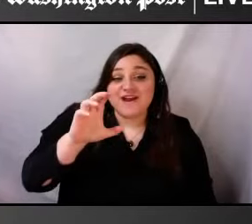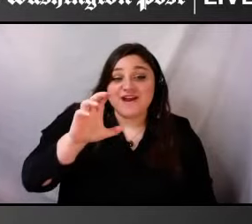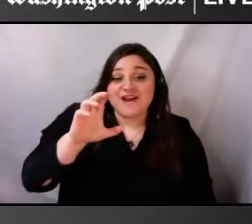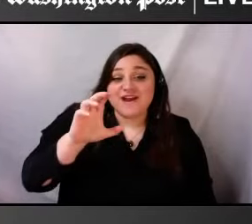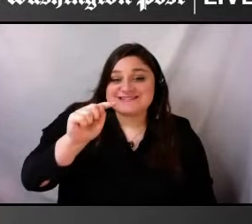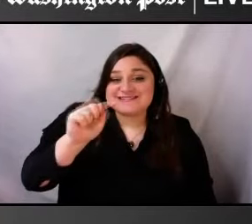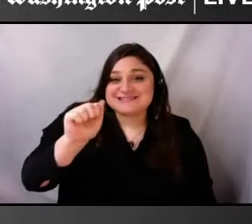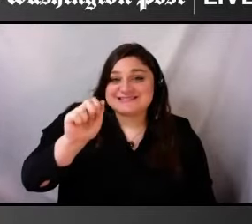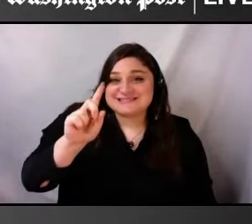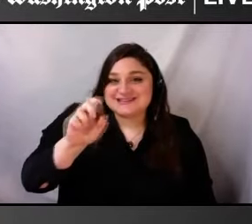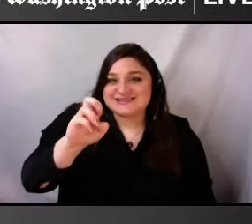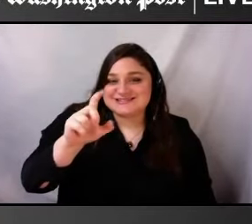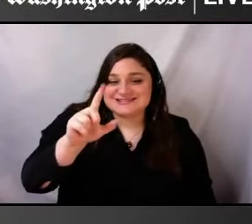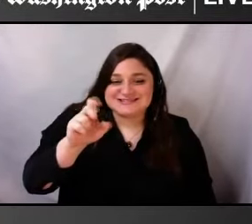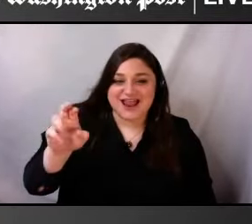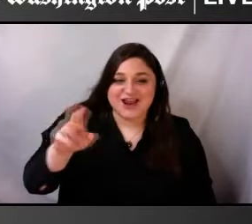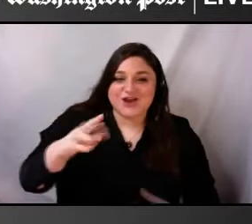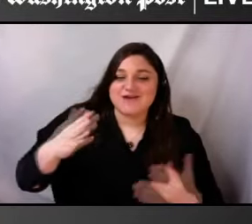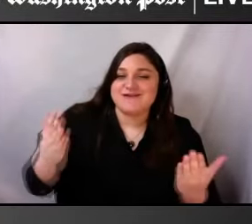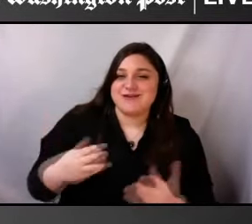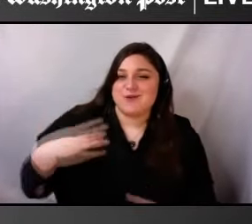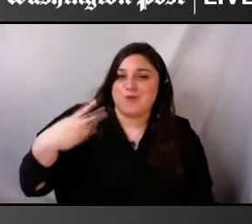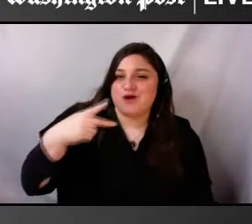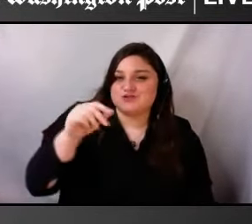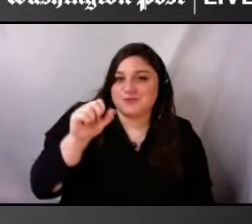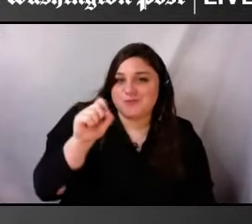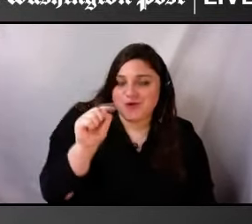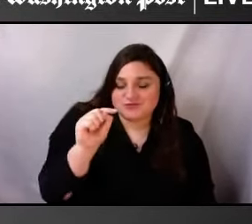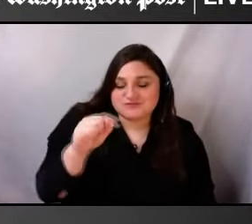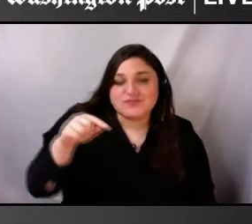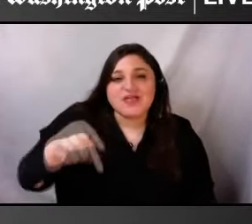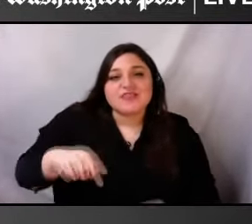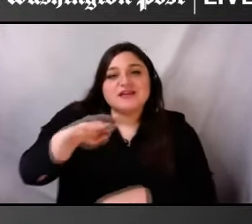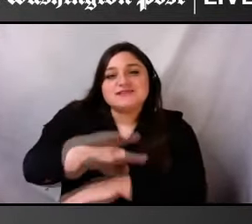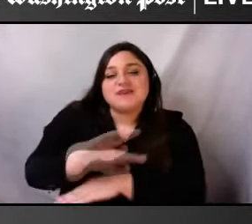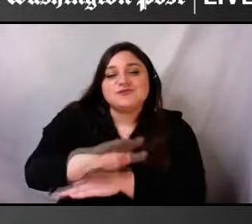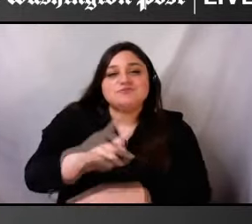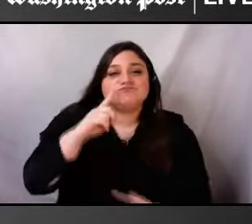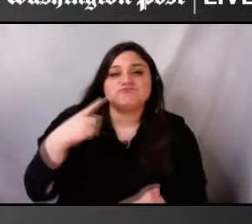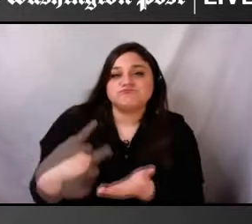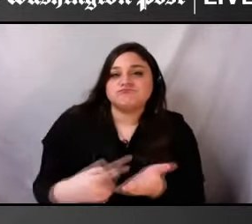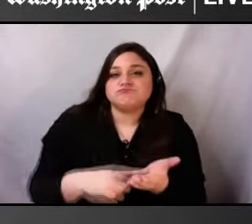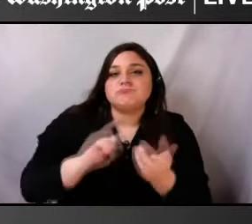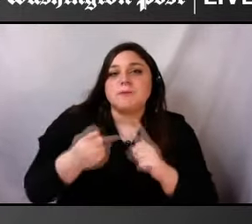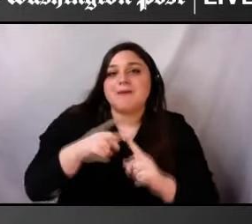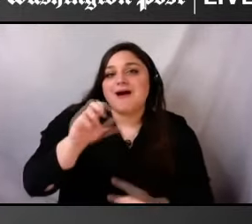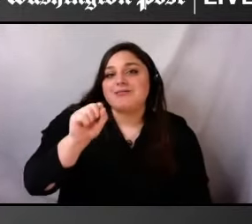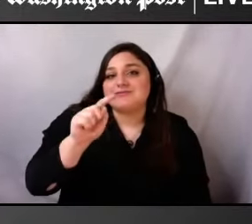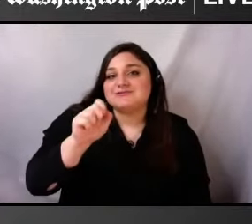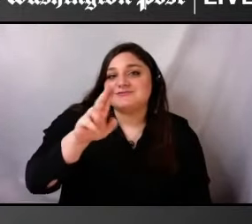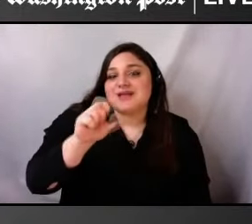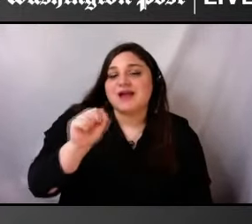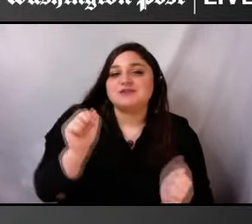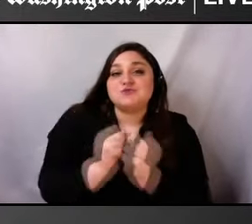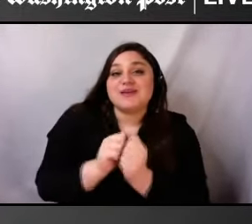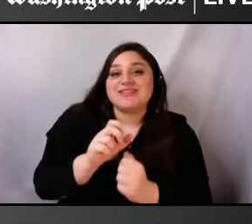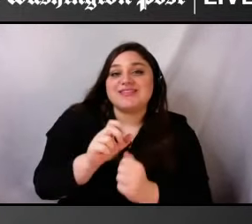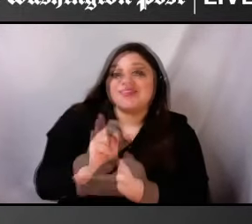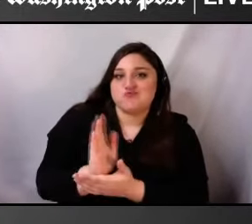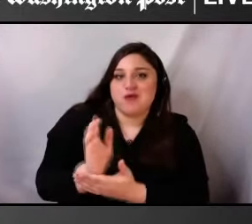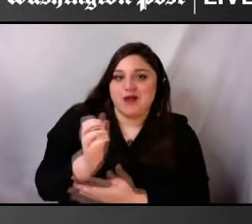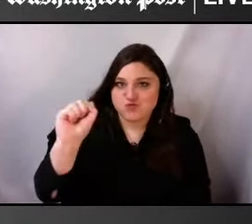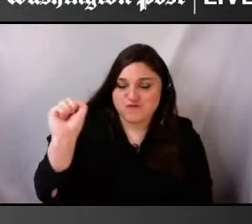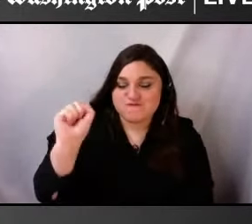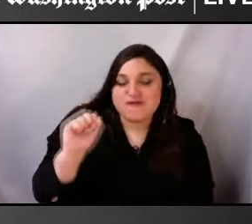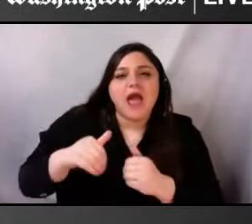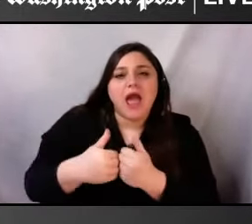This afternoon, we're going to be talking about the status of the disability rights movement and also representation in the media.